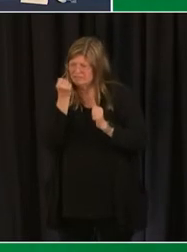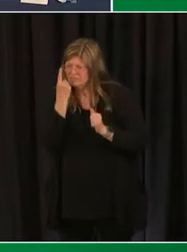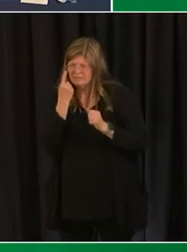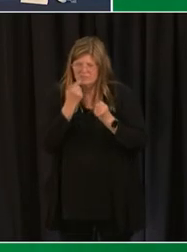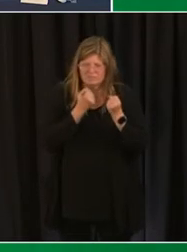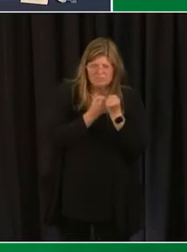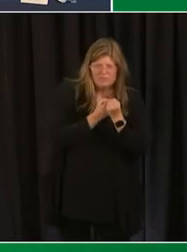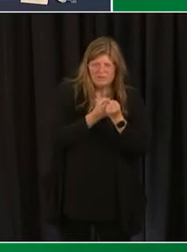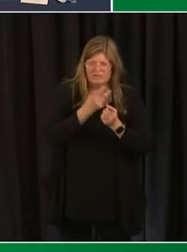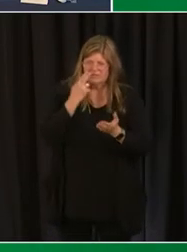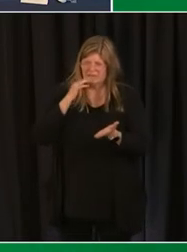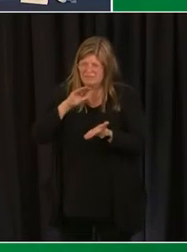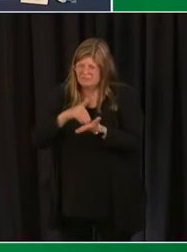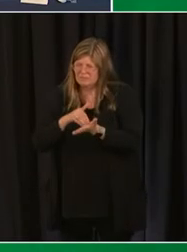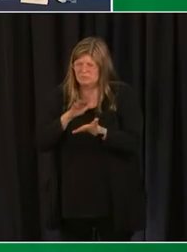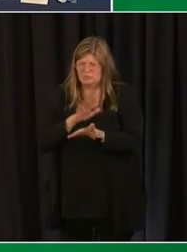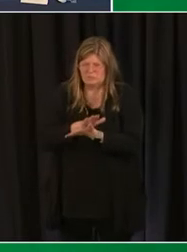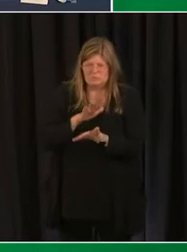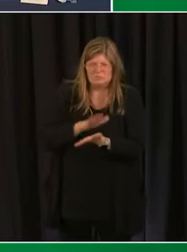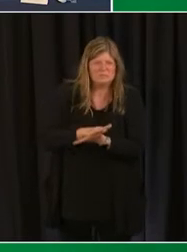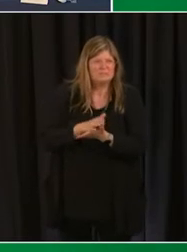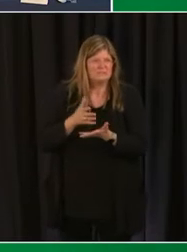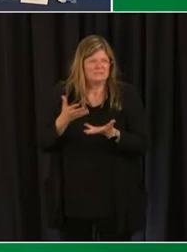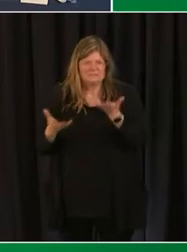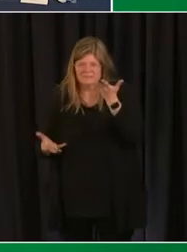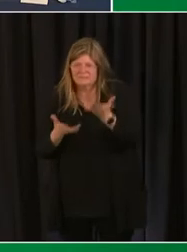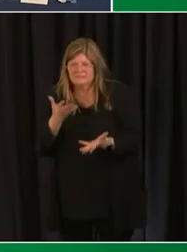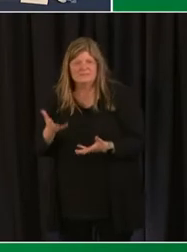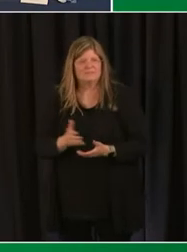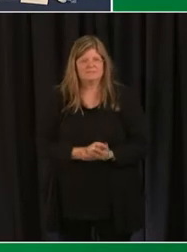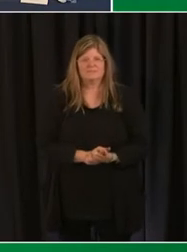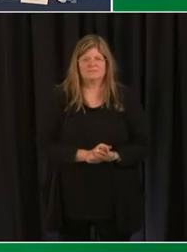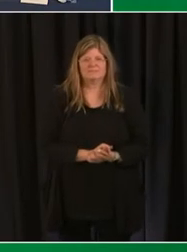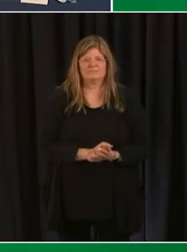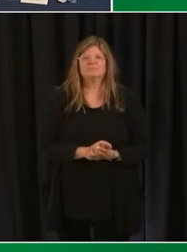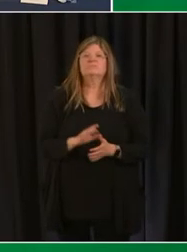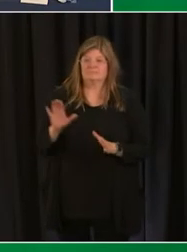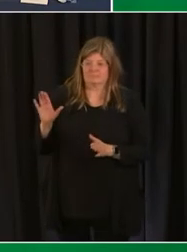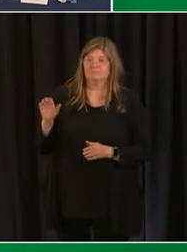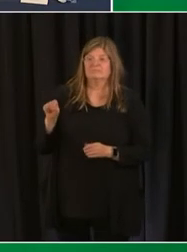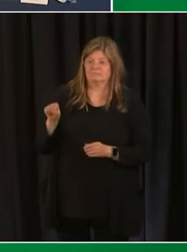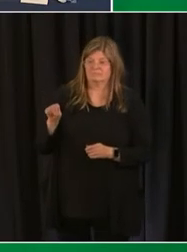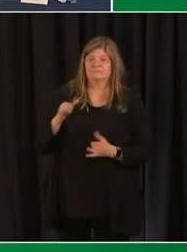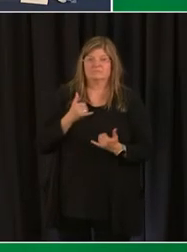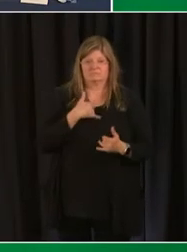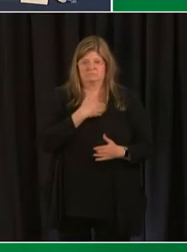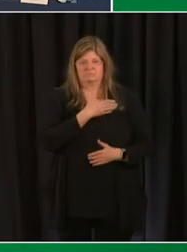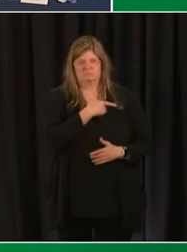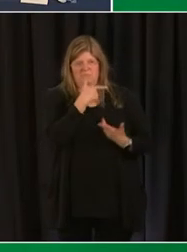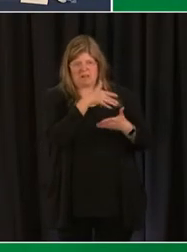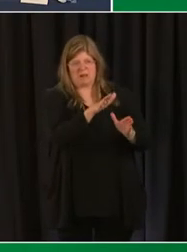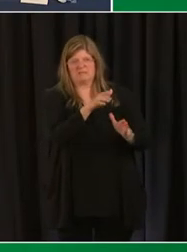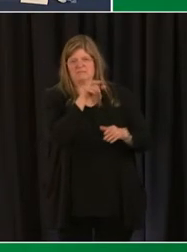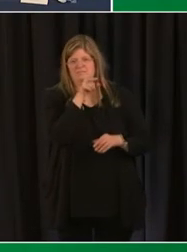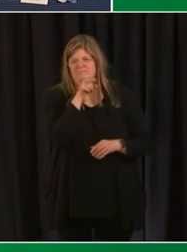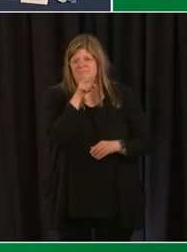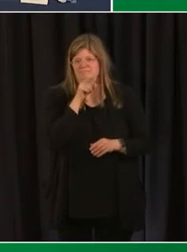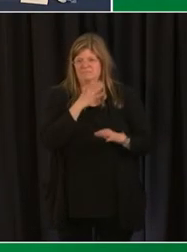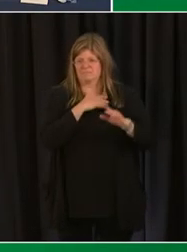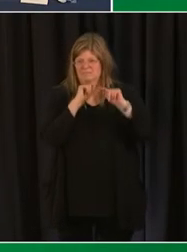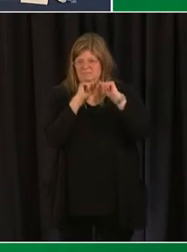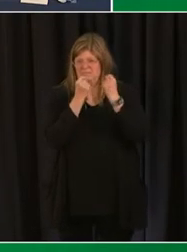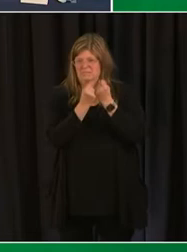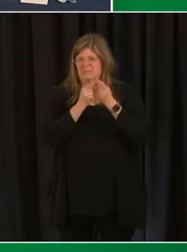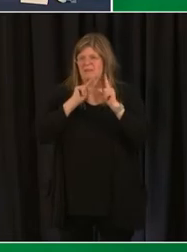supporting their middle school child with their coursework great question i will turn to our teacher in the learning team